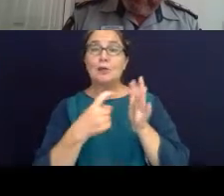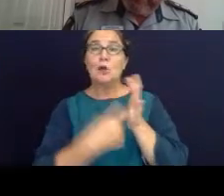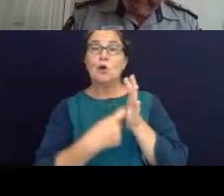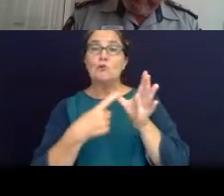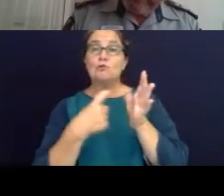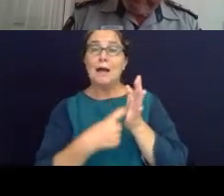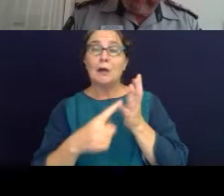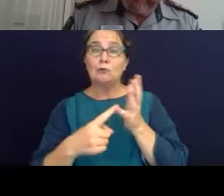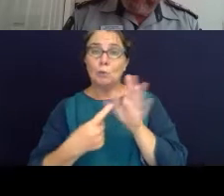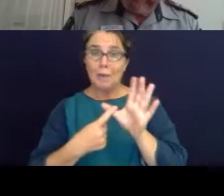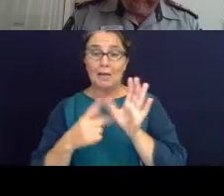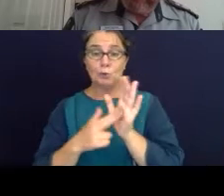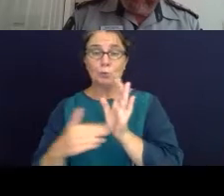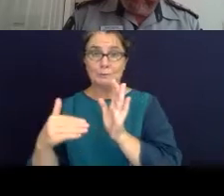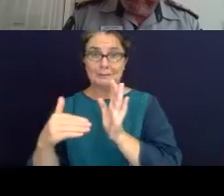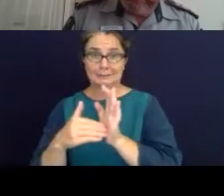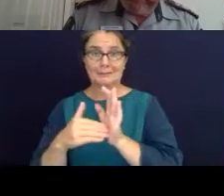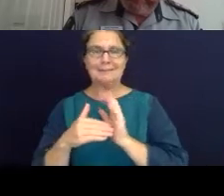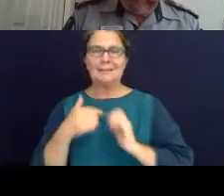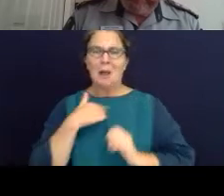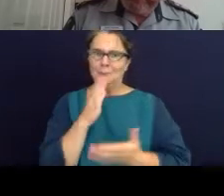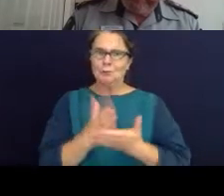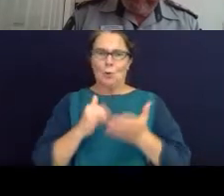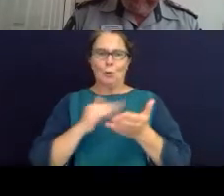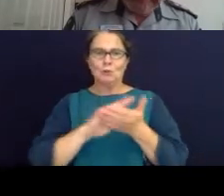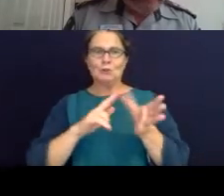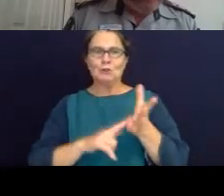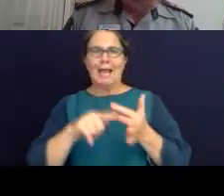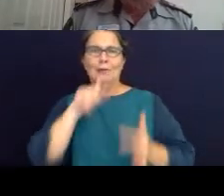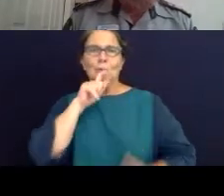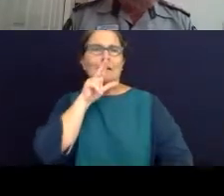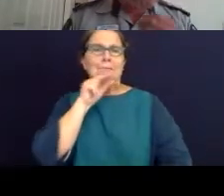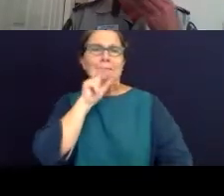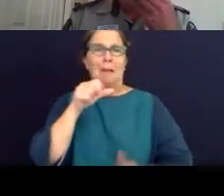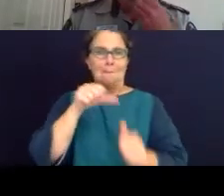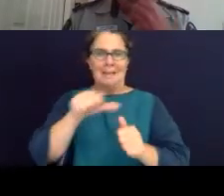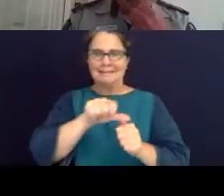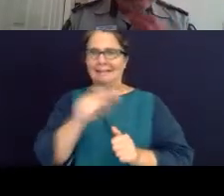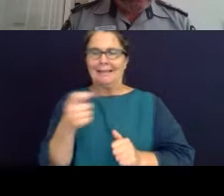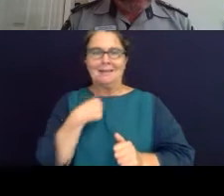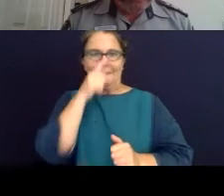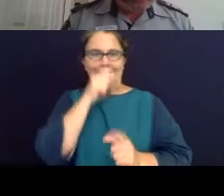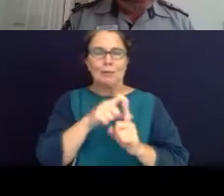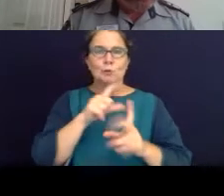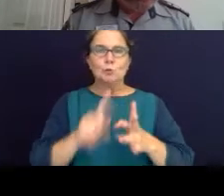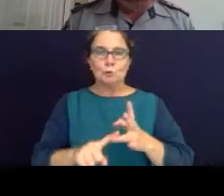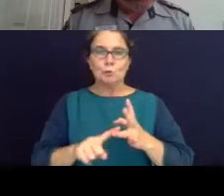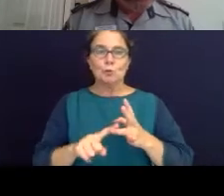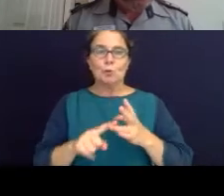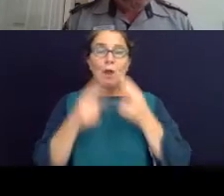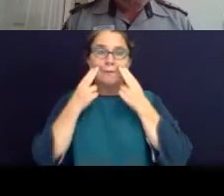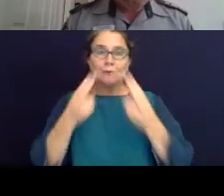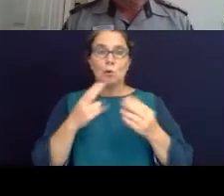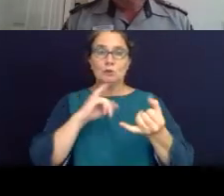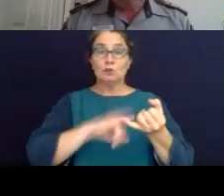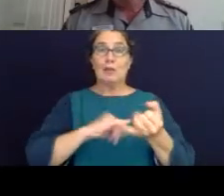Shane will do a much better version of that than I could ever do. He is of course a Maori